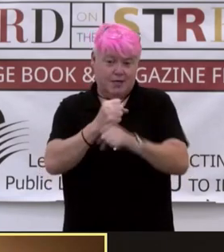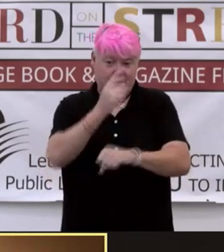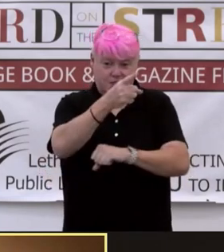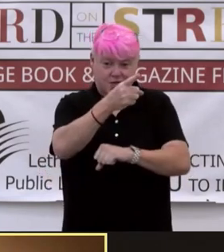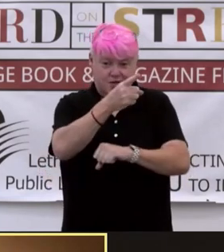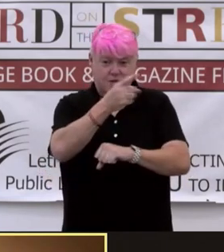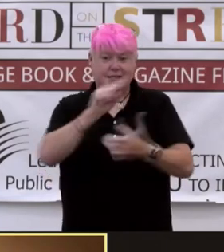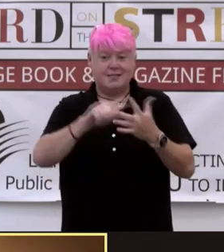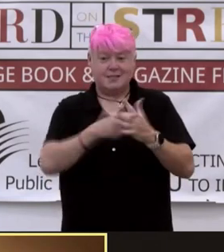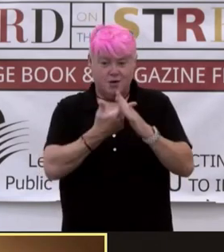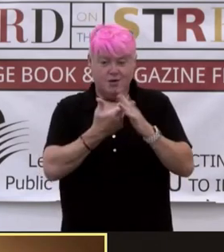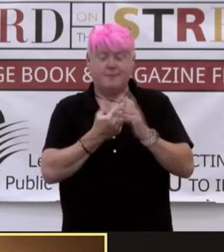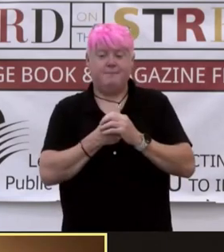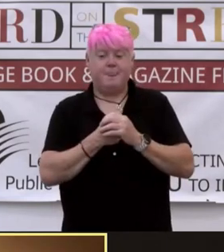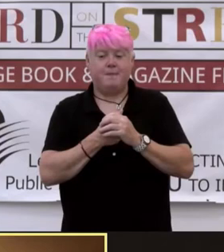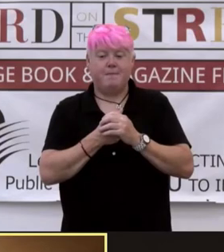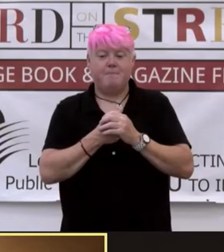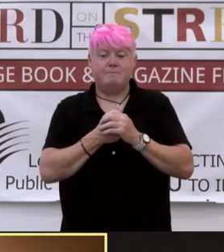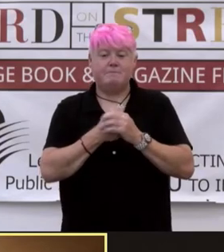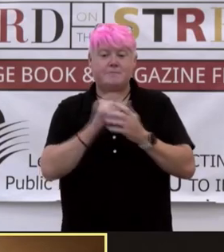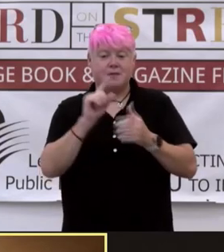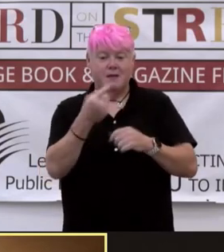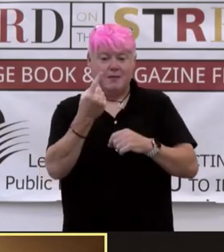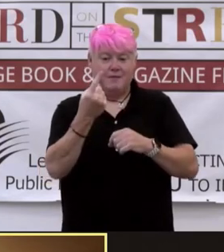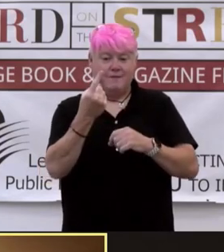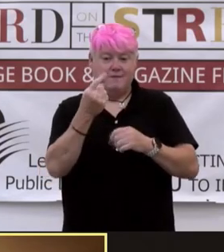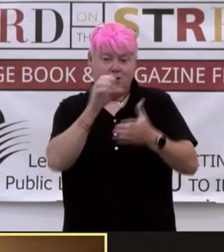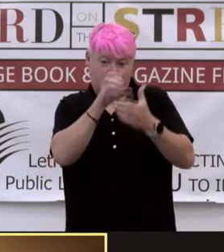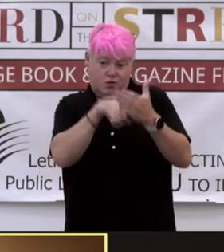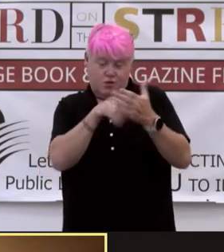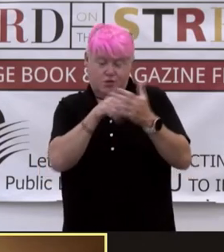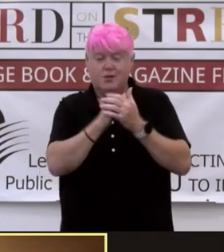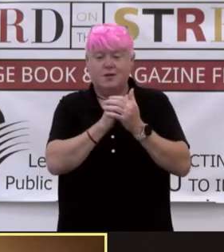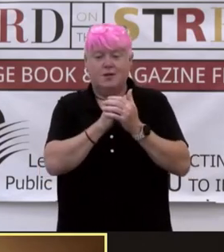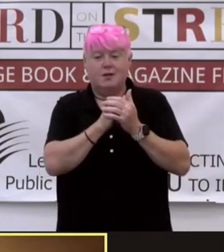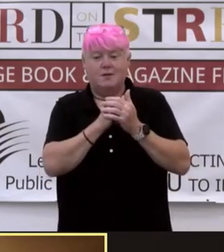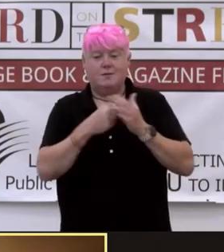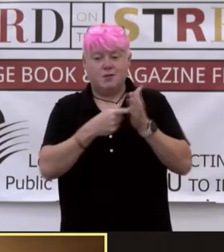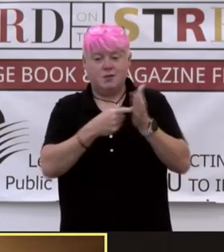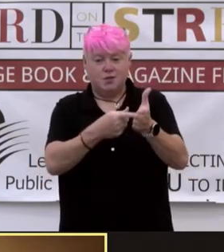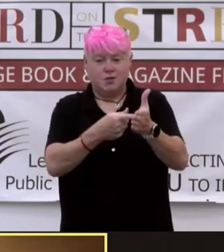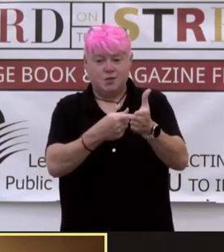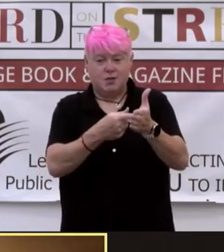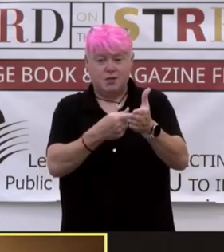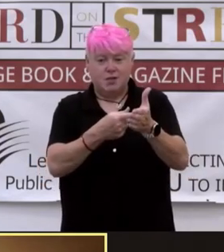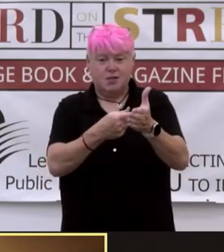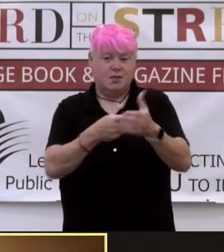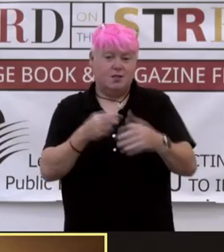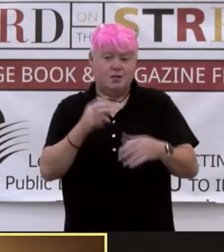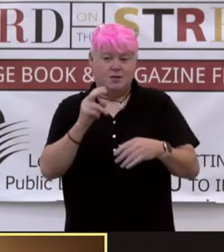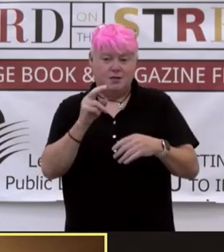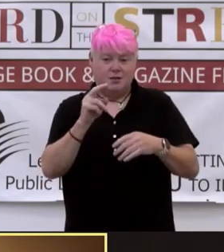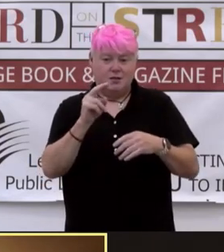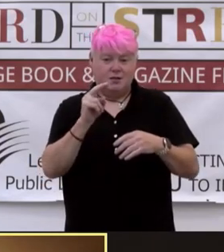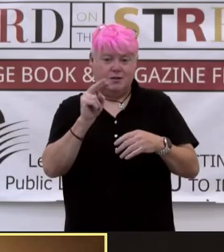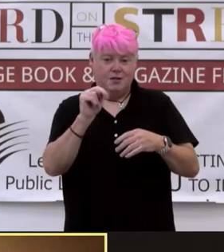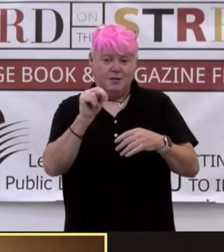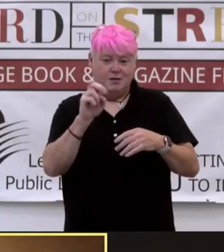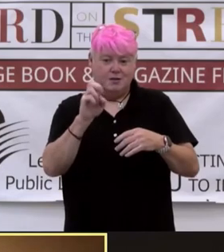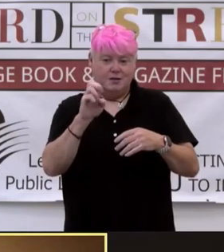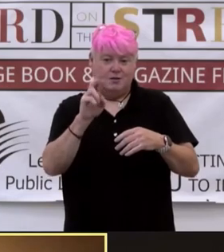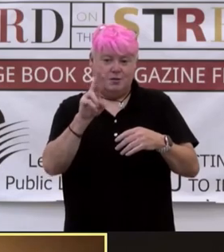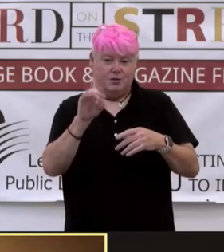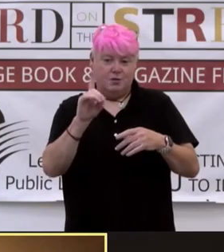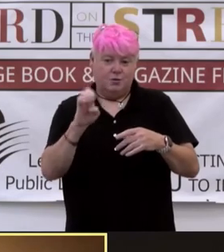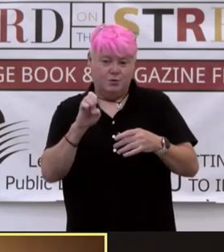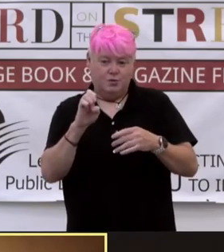started. And the first excerpt will give you a glimpse of Noor, the city in which The Candle and the Flame